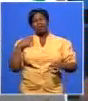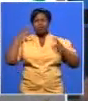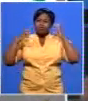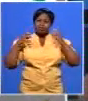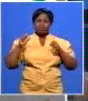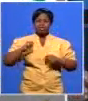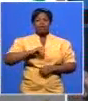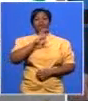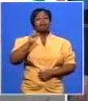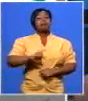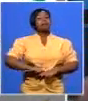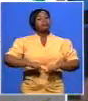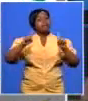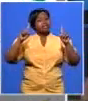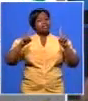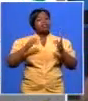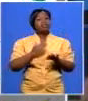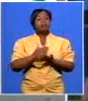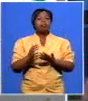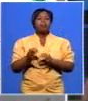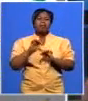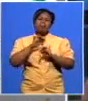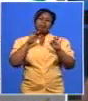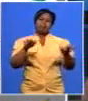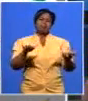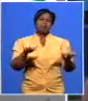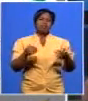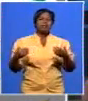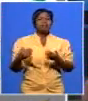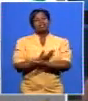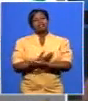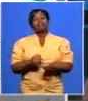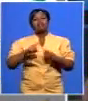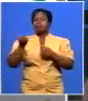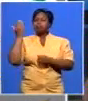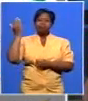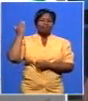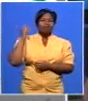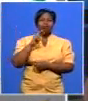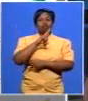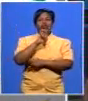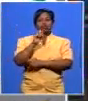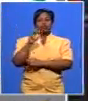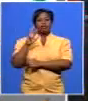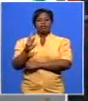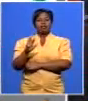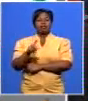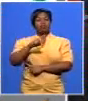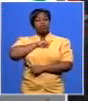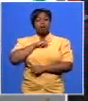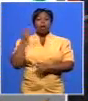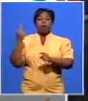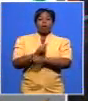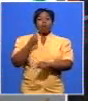i'm trying uh people that they missed this thing even in 2009 is that every time the the the the the the